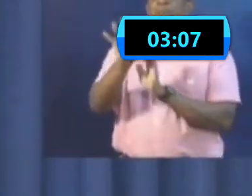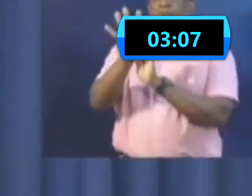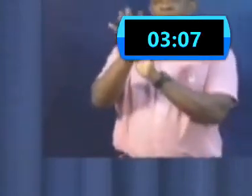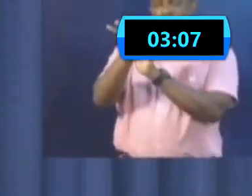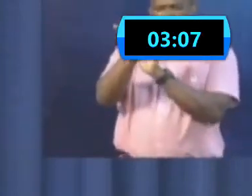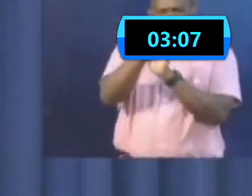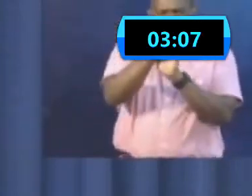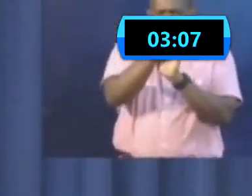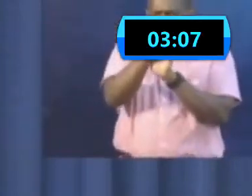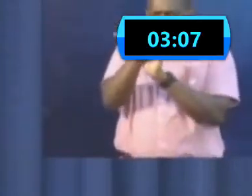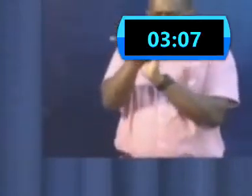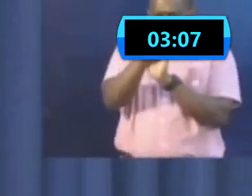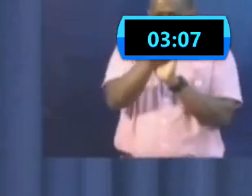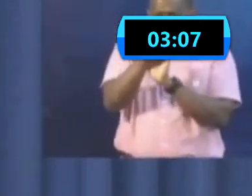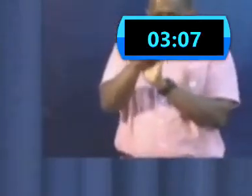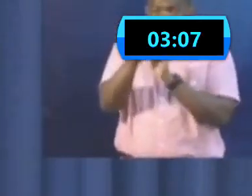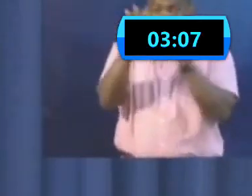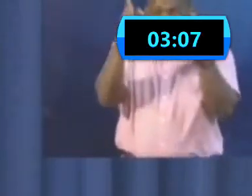devotees. We